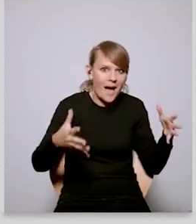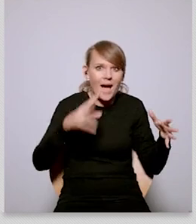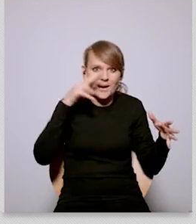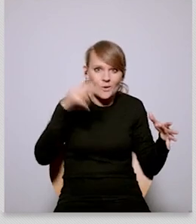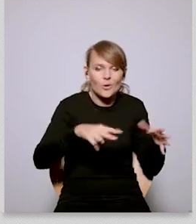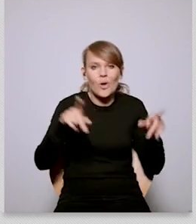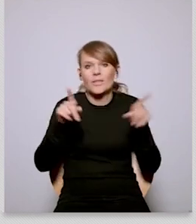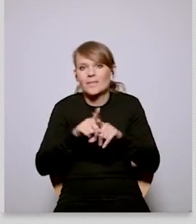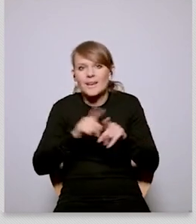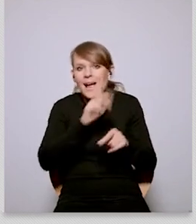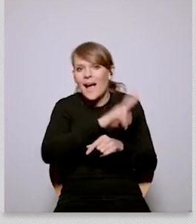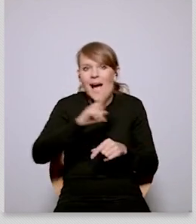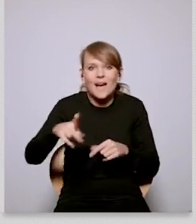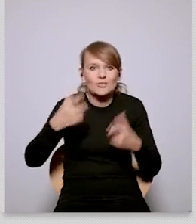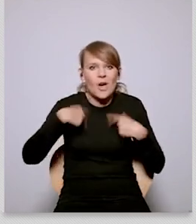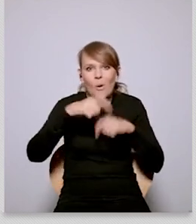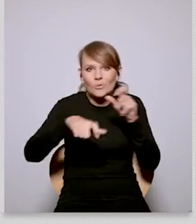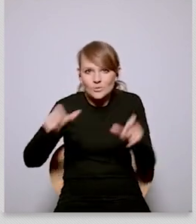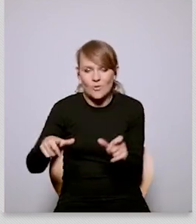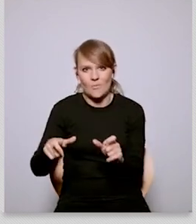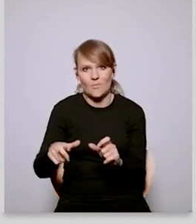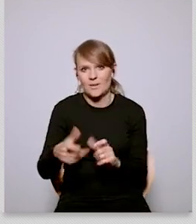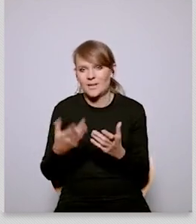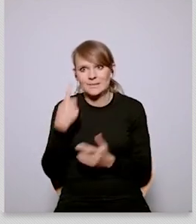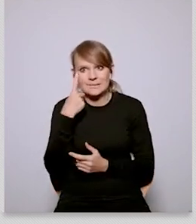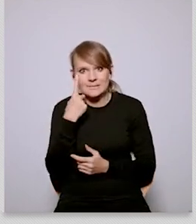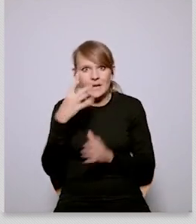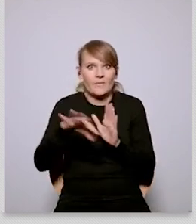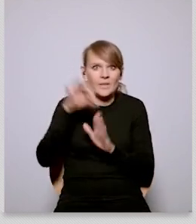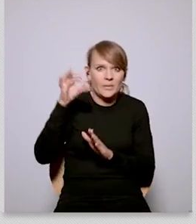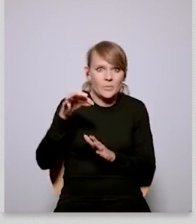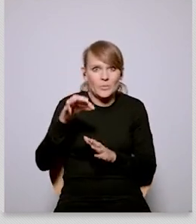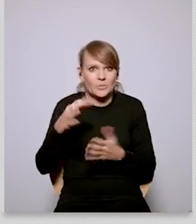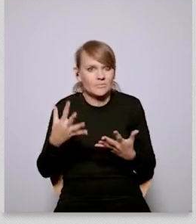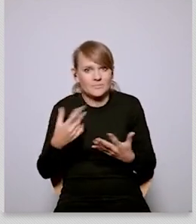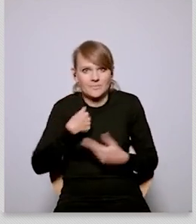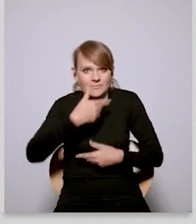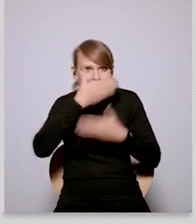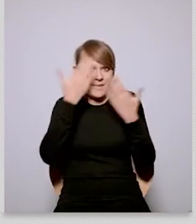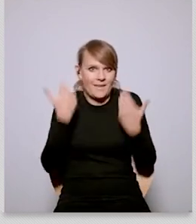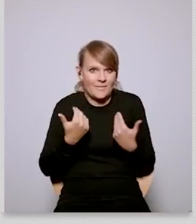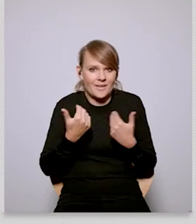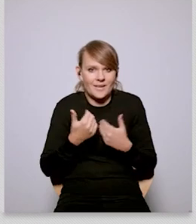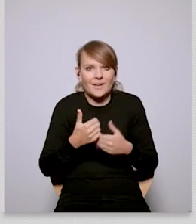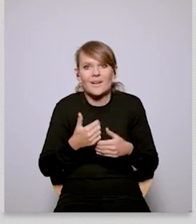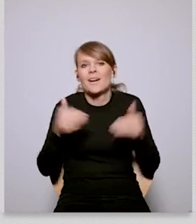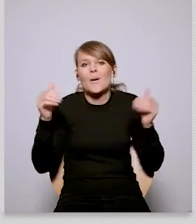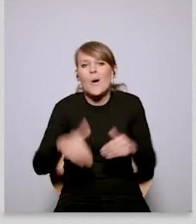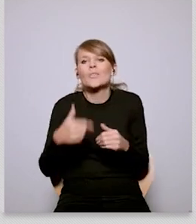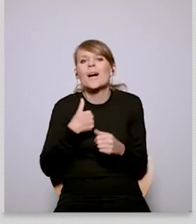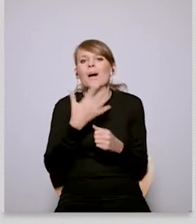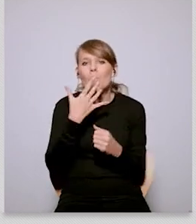the macro level and the micro level and the com the individual complexity of